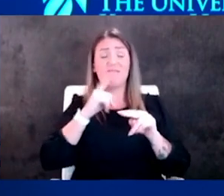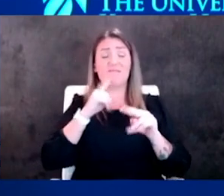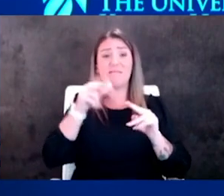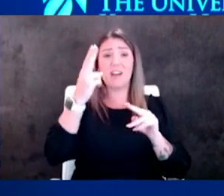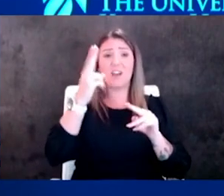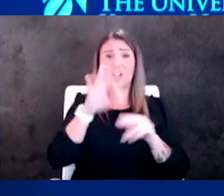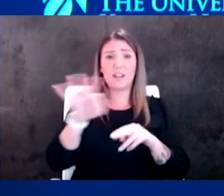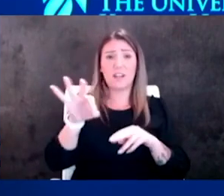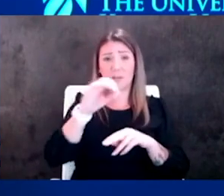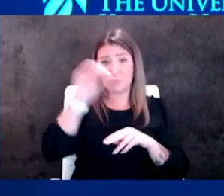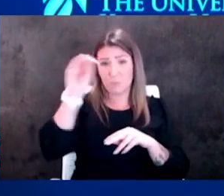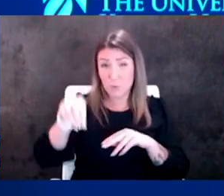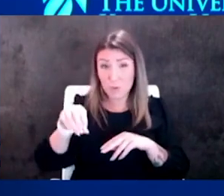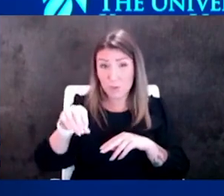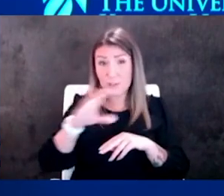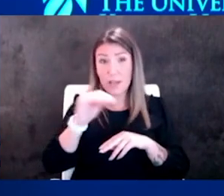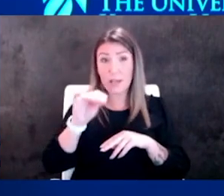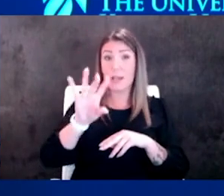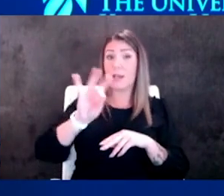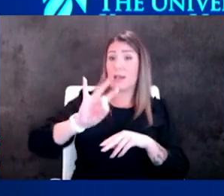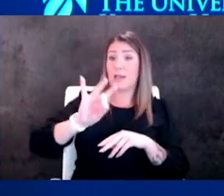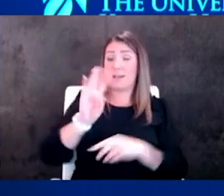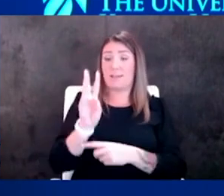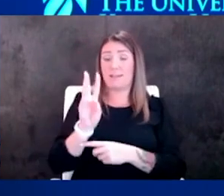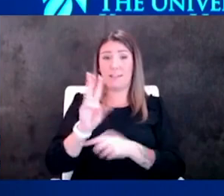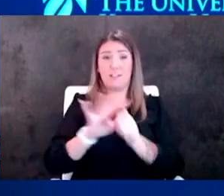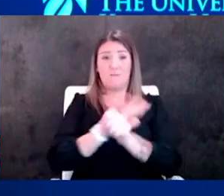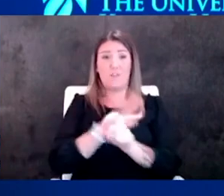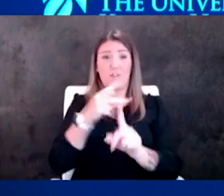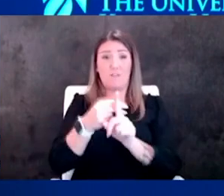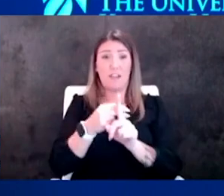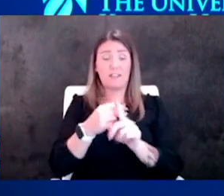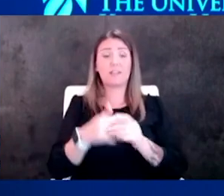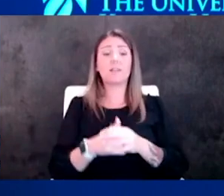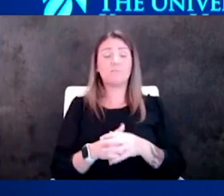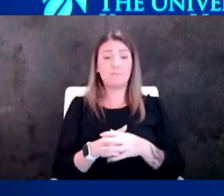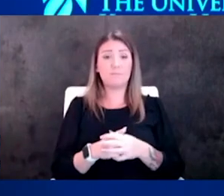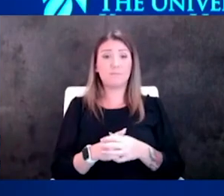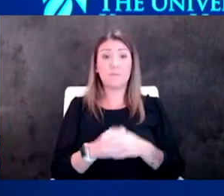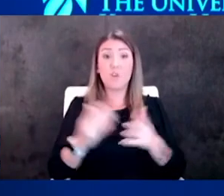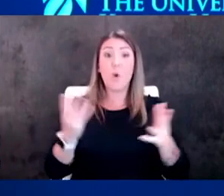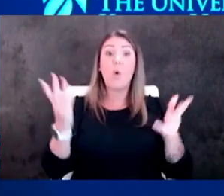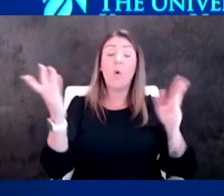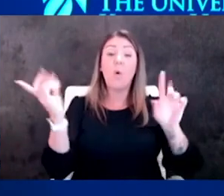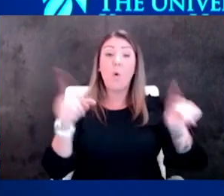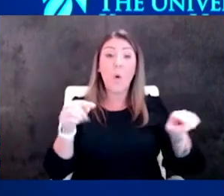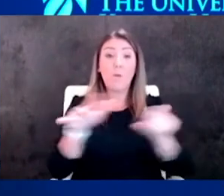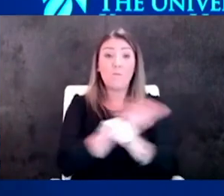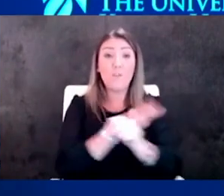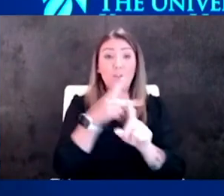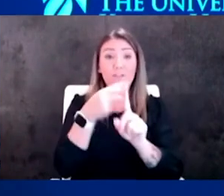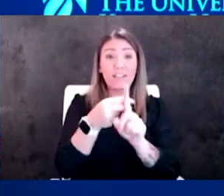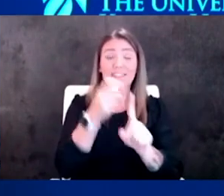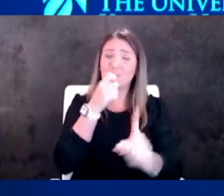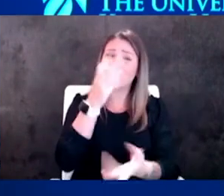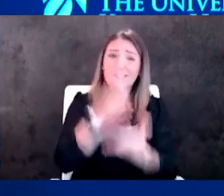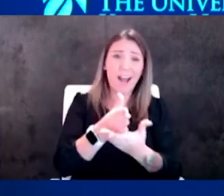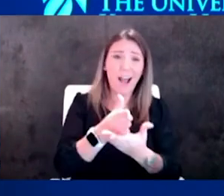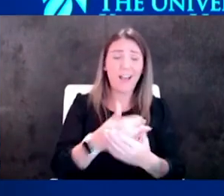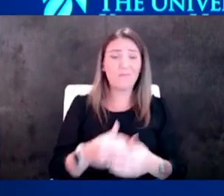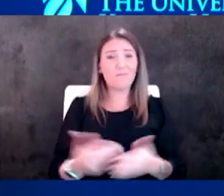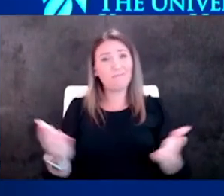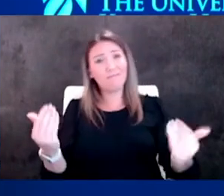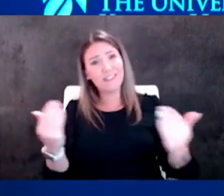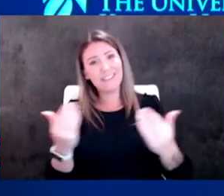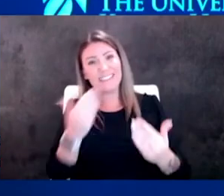dose and 86 percent with fully vaccinated so um go get your full vaccination don't stop yeah that that's that's a